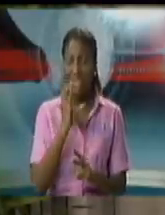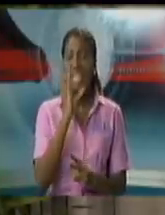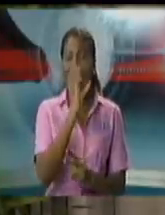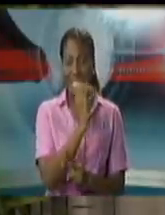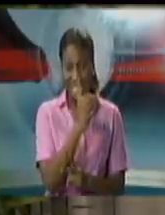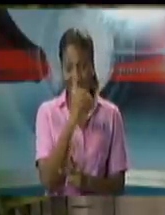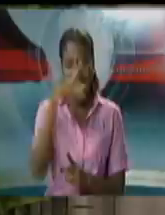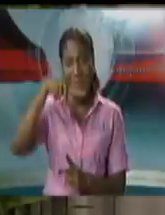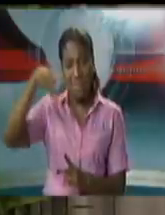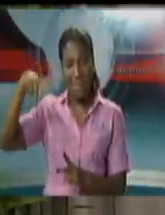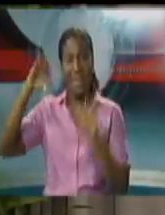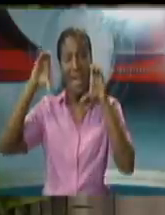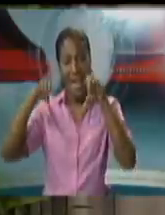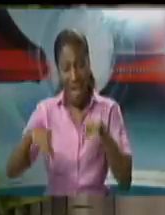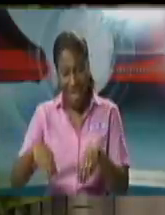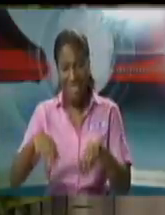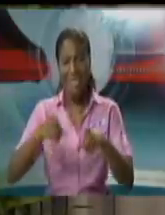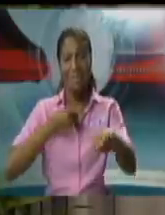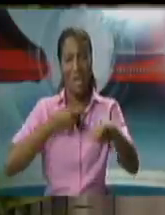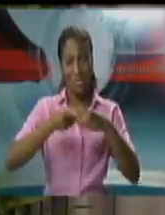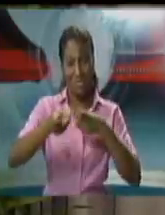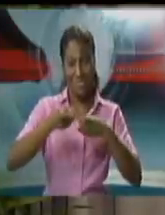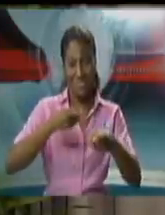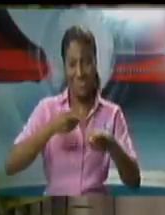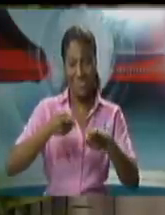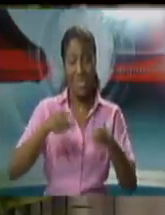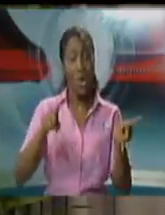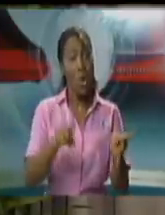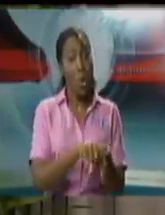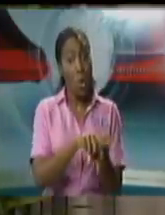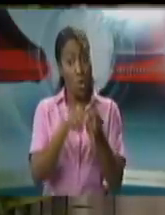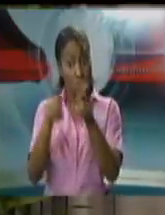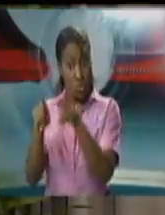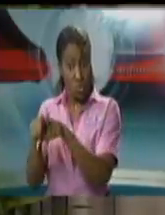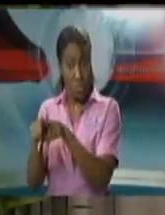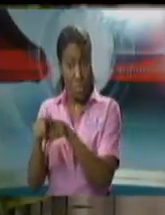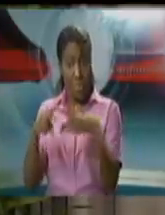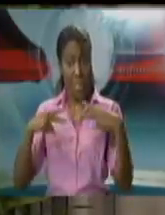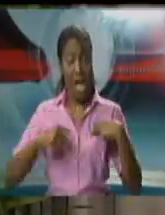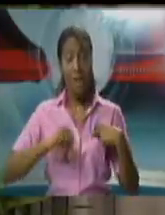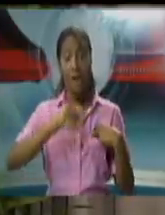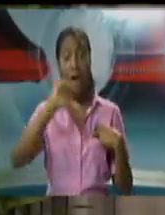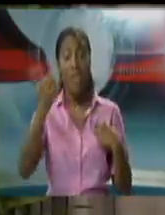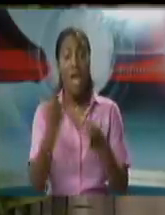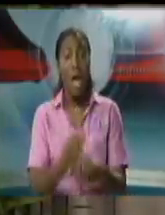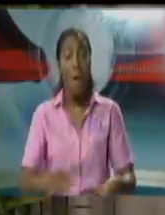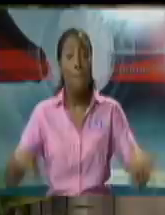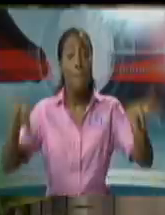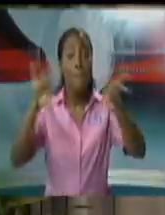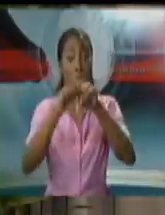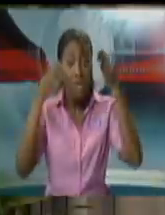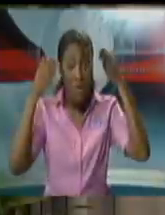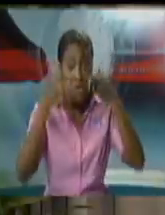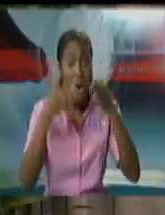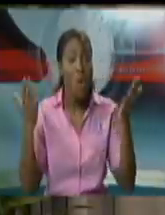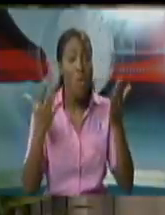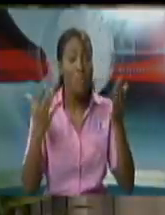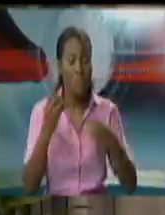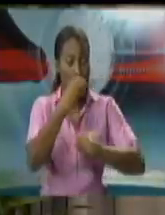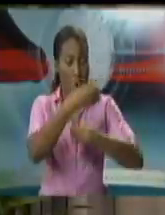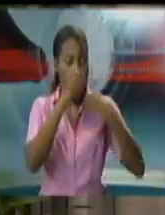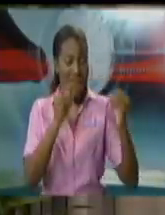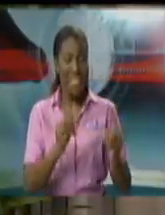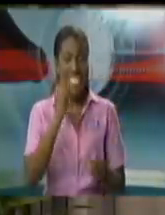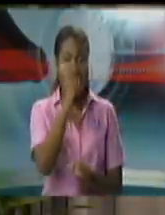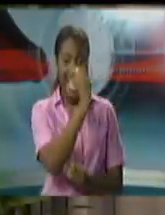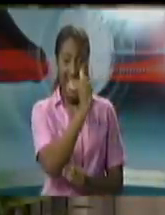another very important feature that I wish to give public attention to. The Office of the Attorney General, as you know, we have